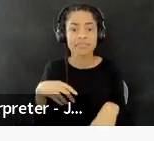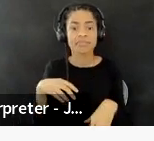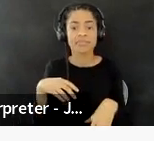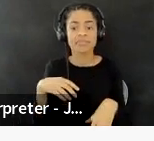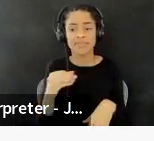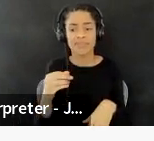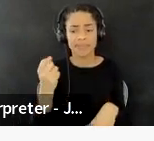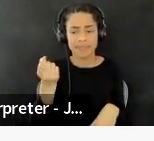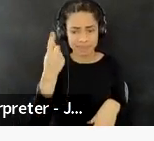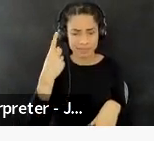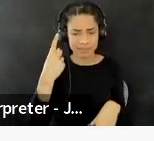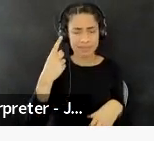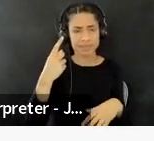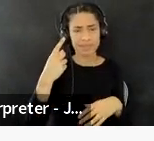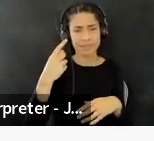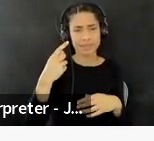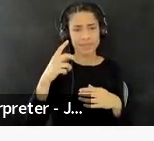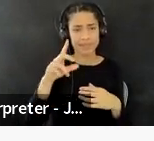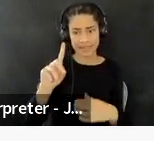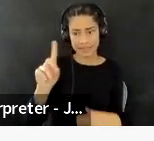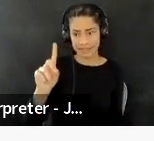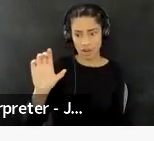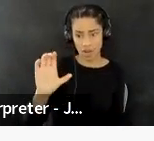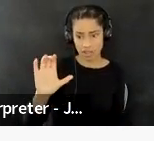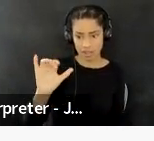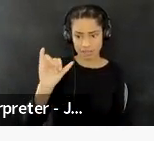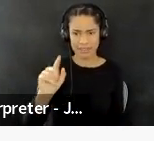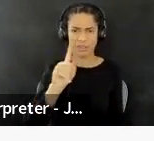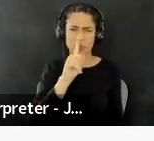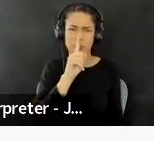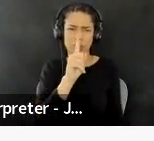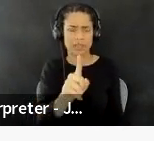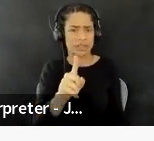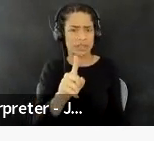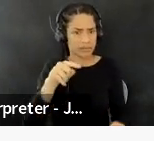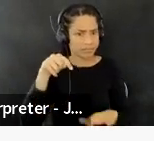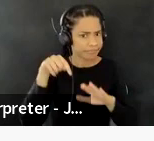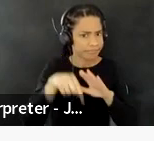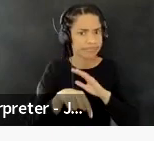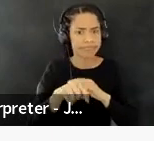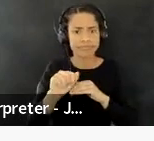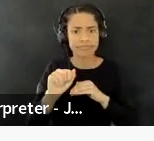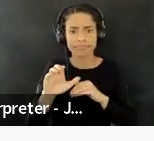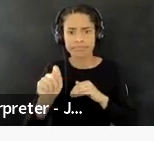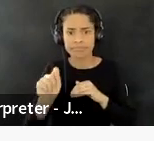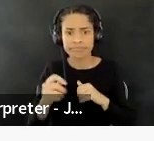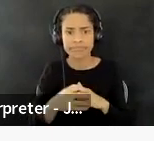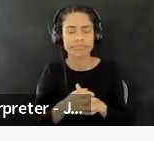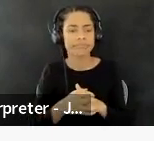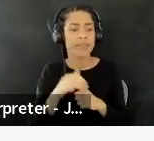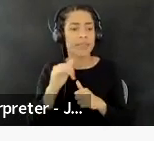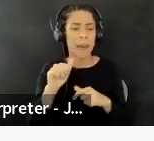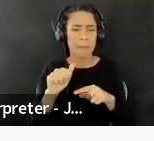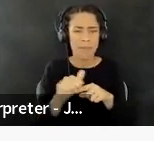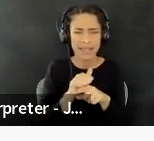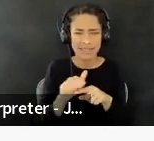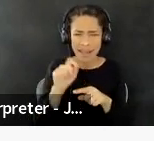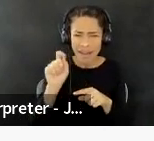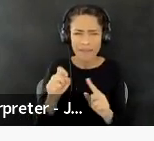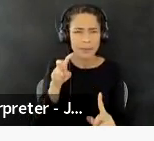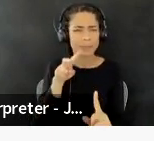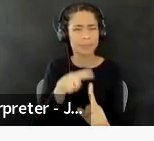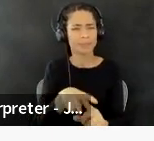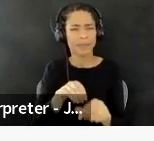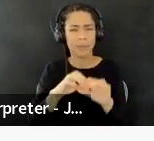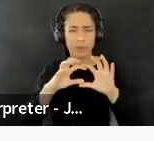decolonization as a very deeply embodied, um, act, a practice that is enacted in the world. Um,